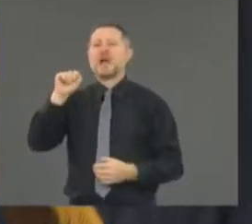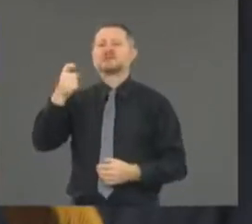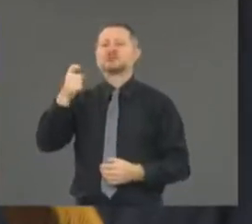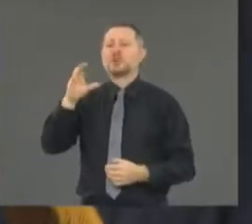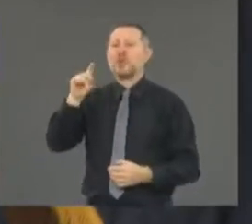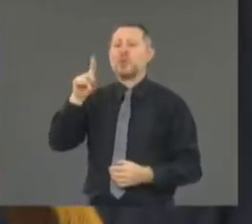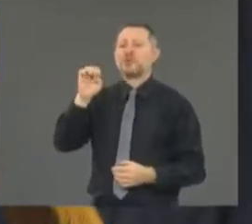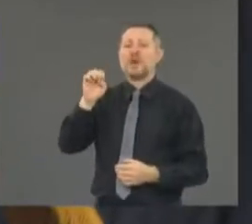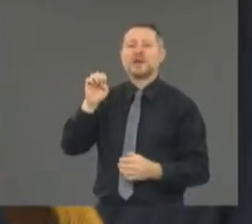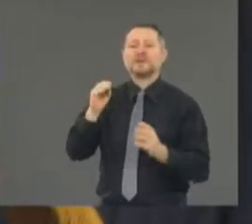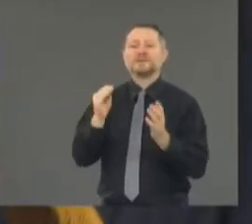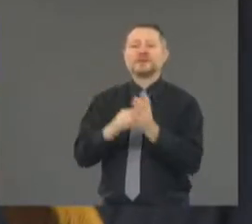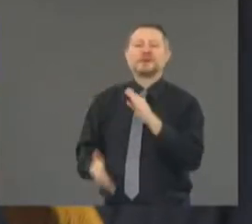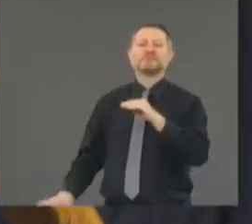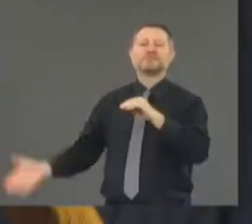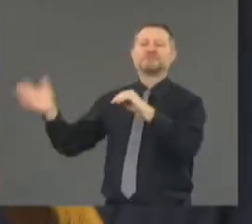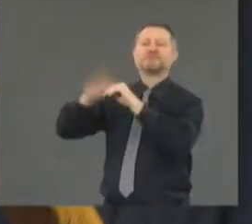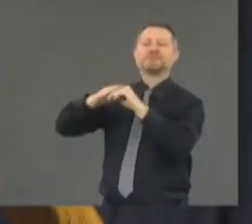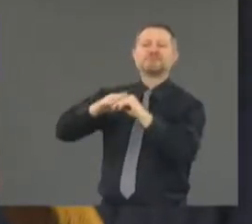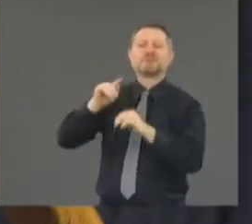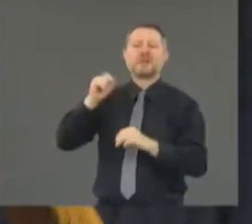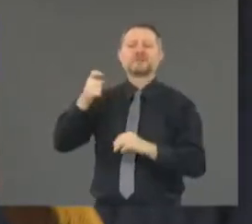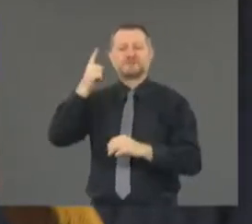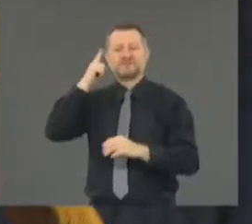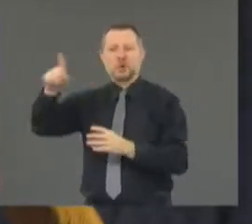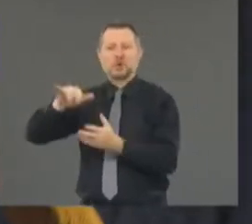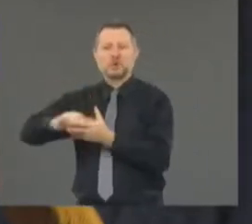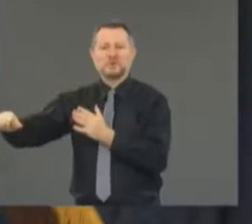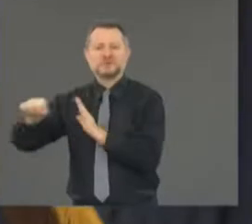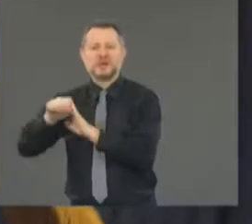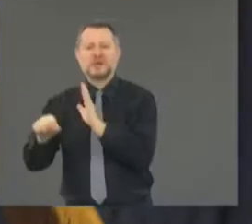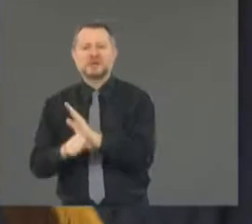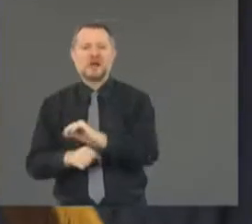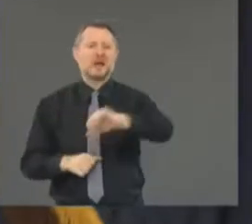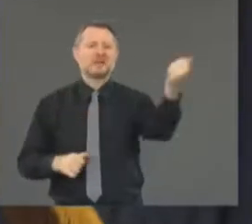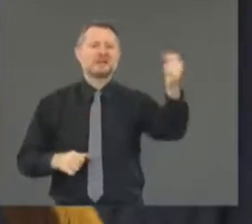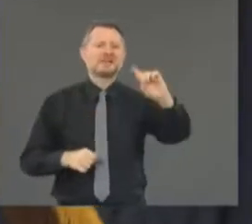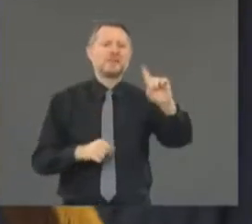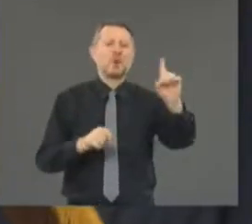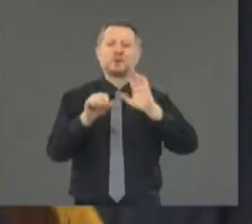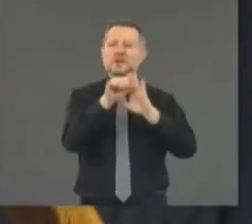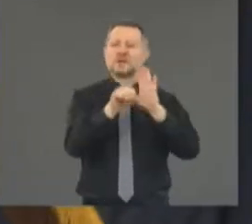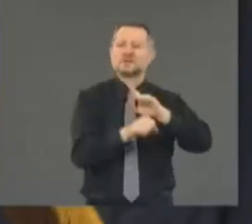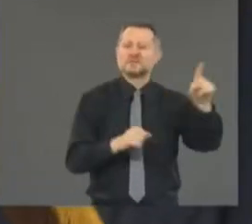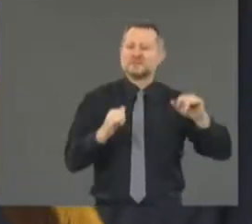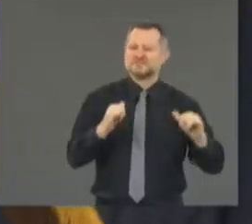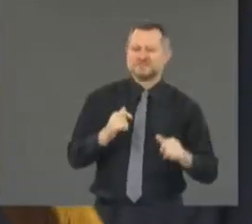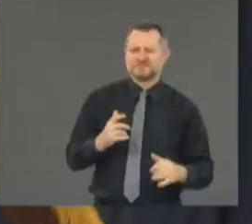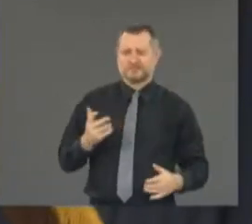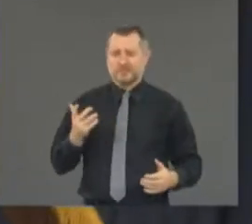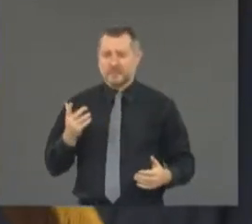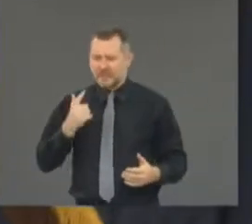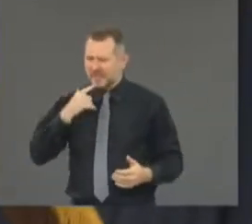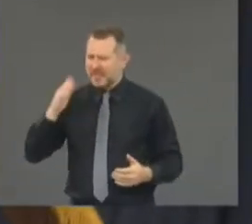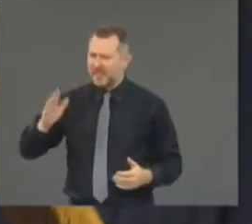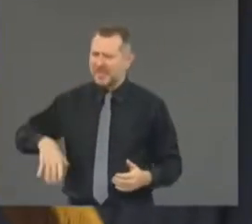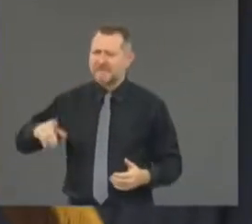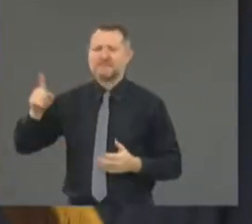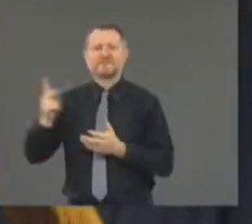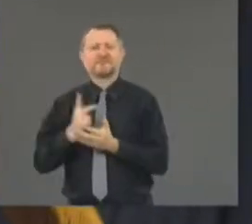York and other democratic states. He has failed to do anything positive for New York.